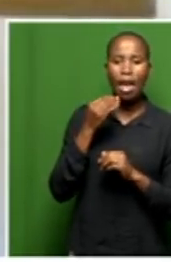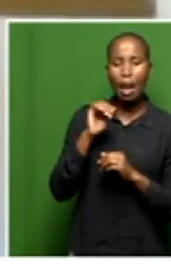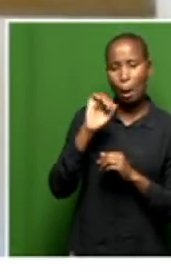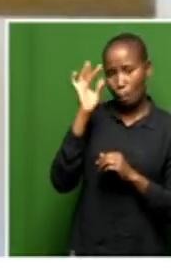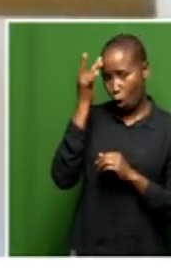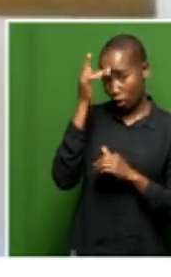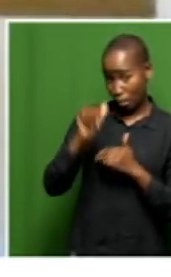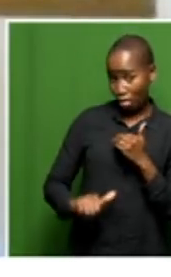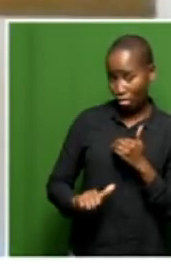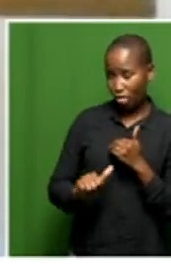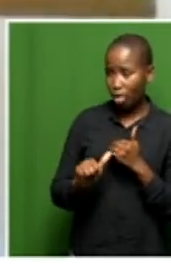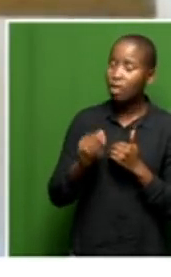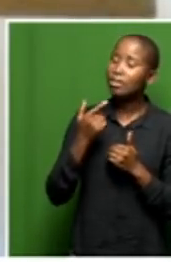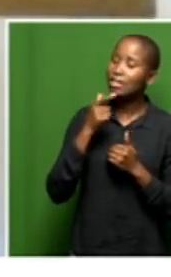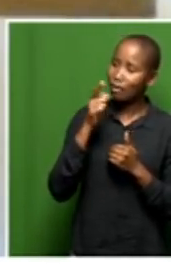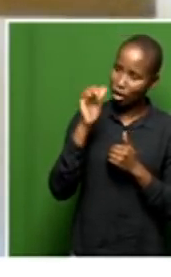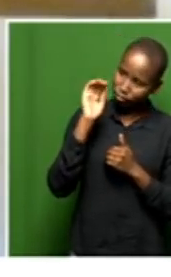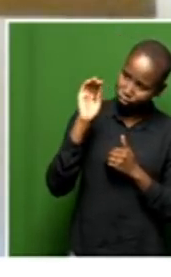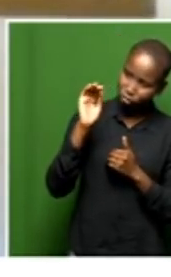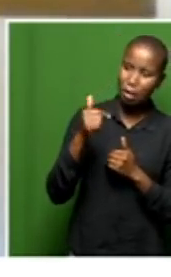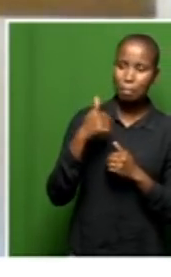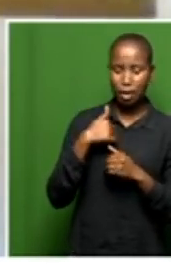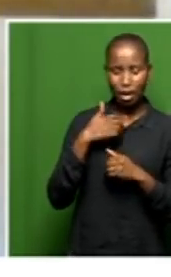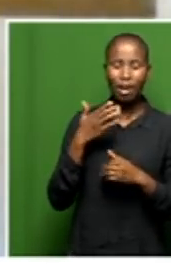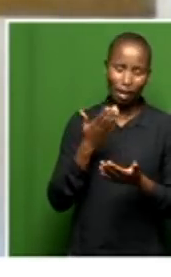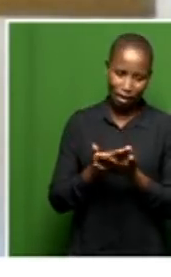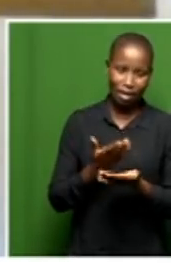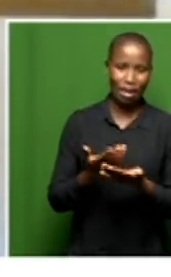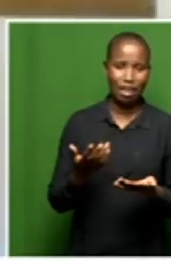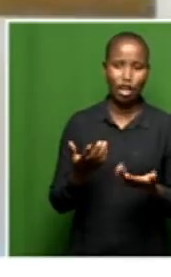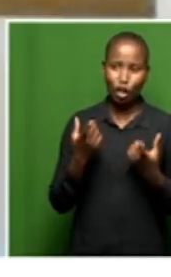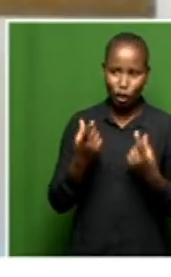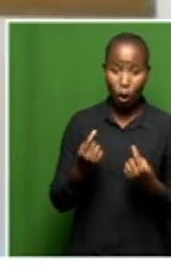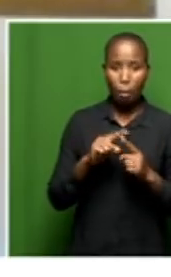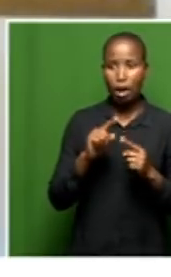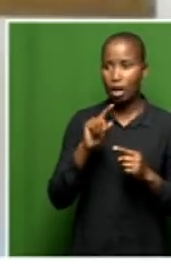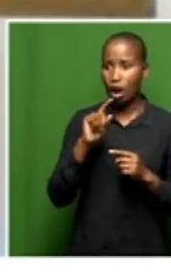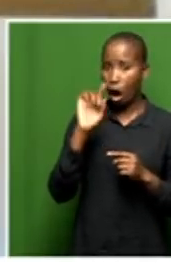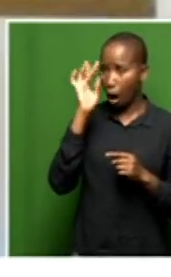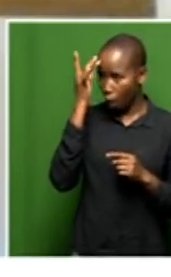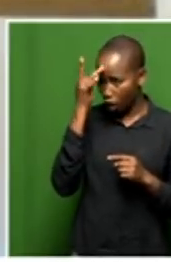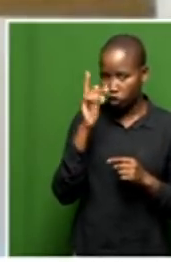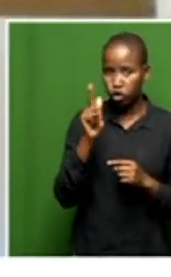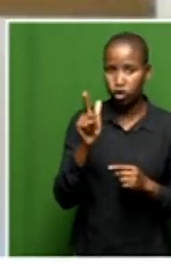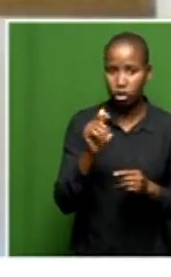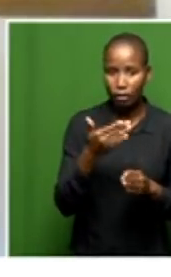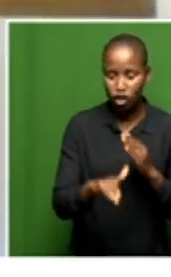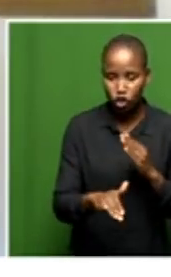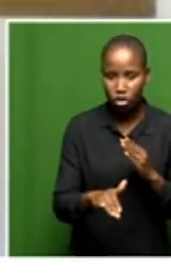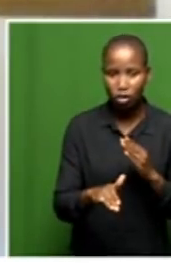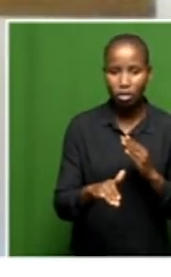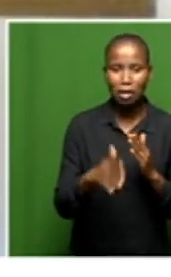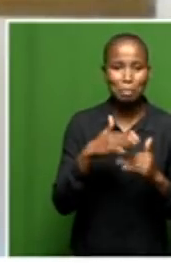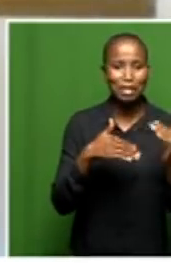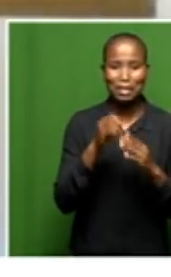that I would spend on this. But in March it ends, and then that building is still not fixed.